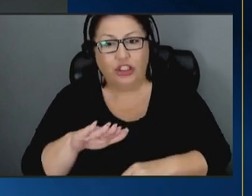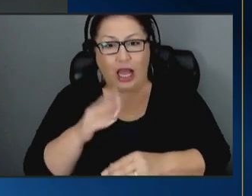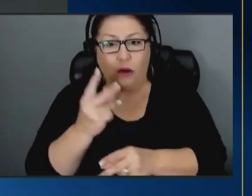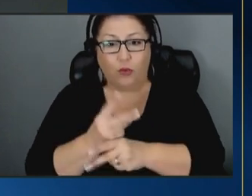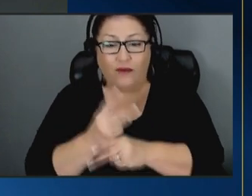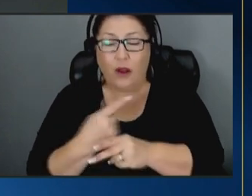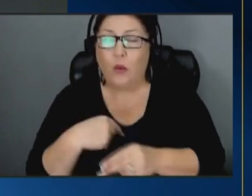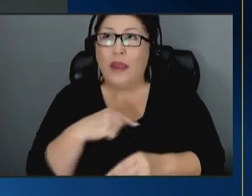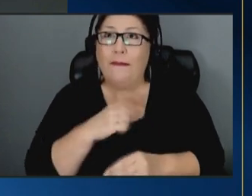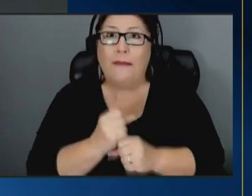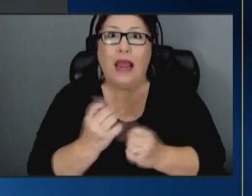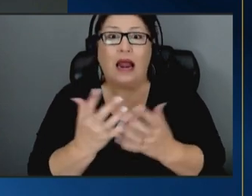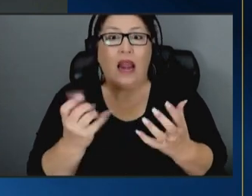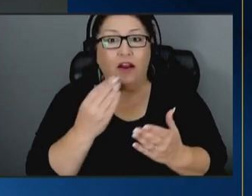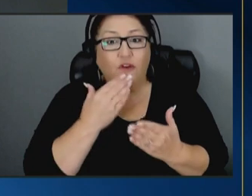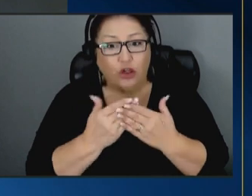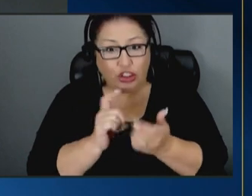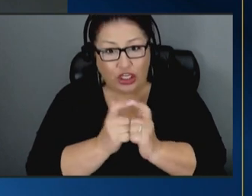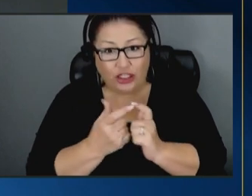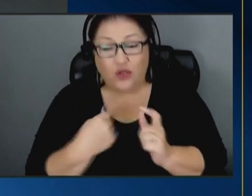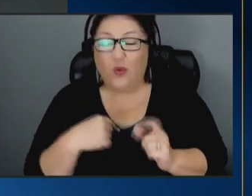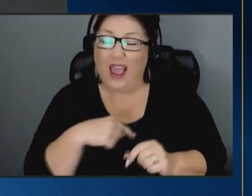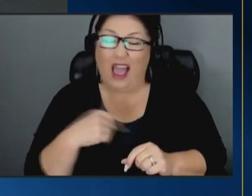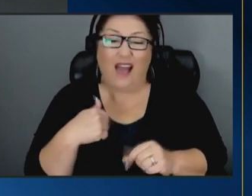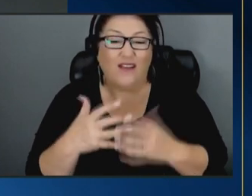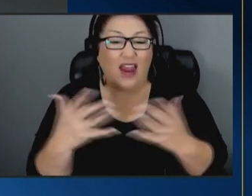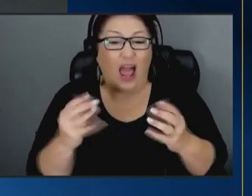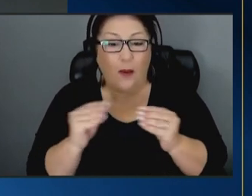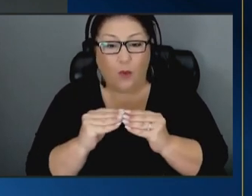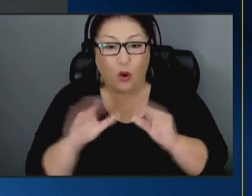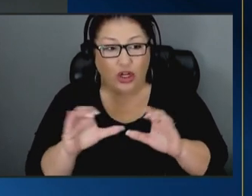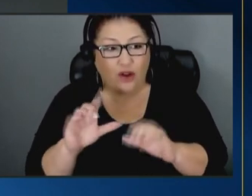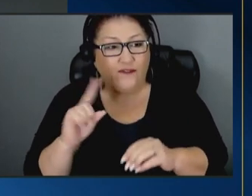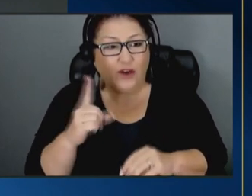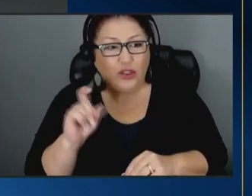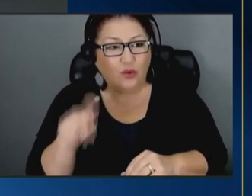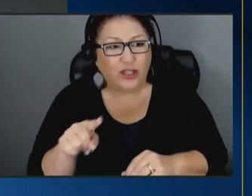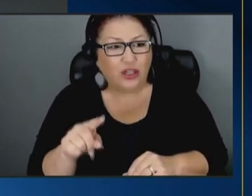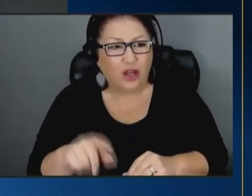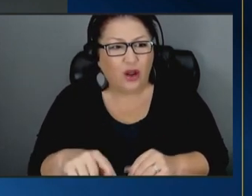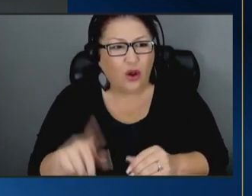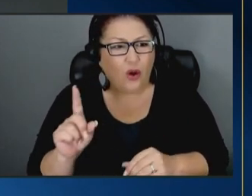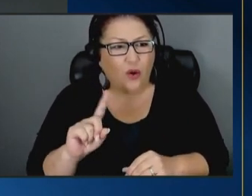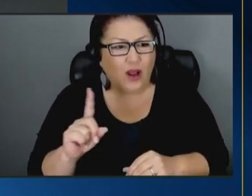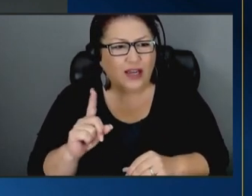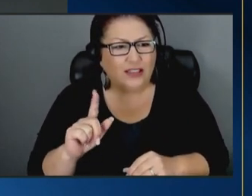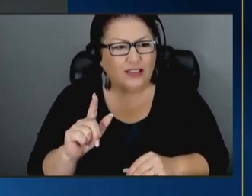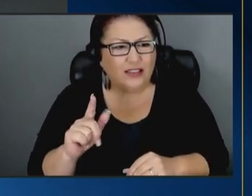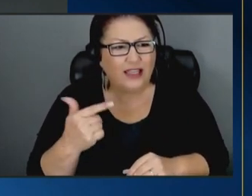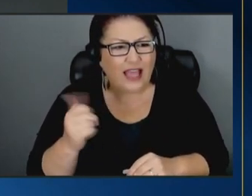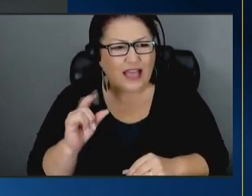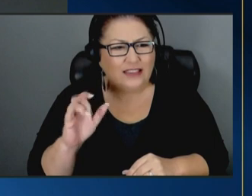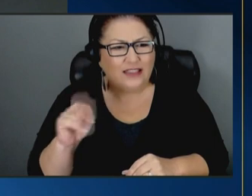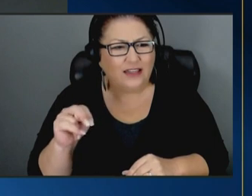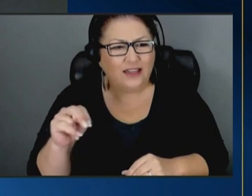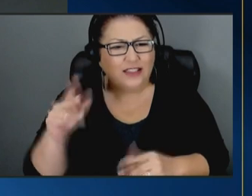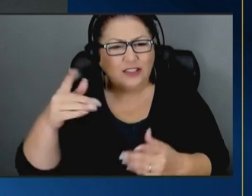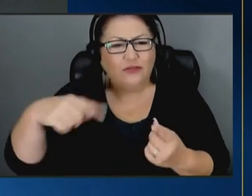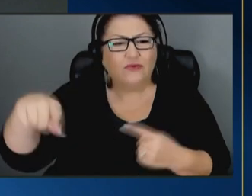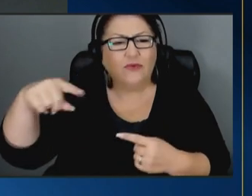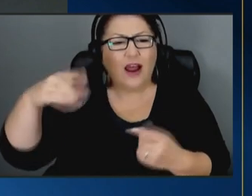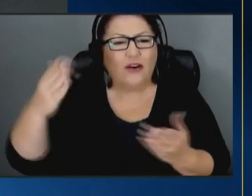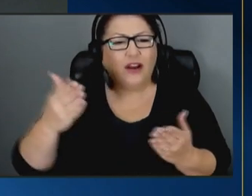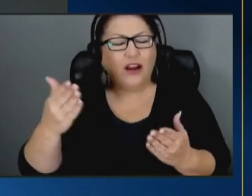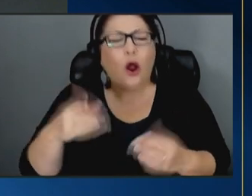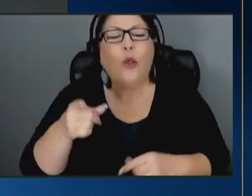a lot more uh to do first question i asked where's ms gaston floating around somewhere um there oh there she is in the front right